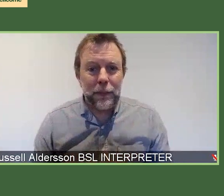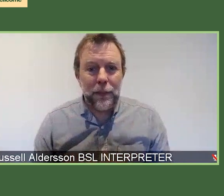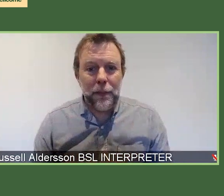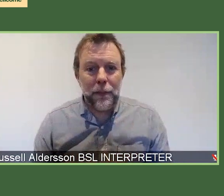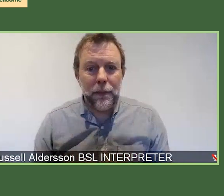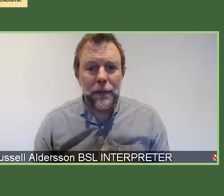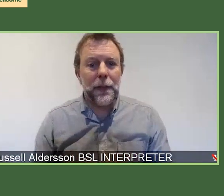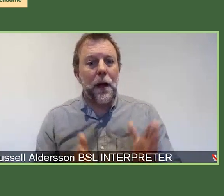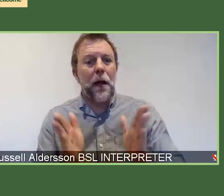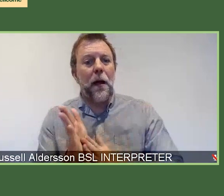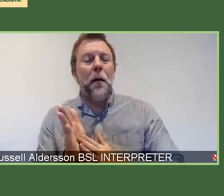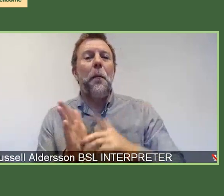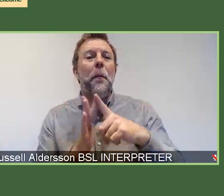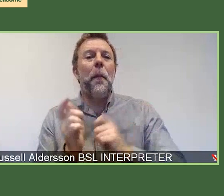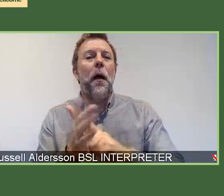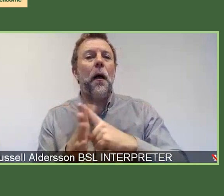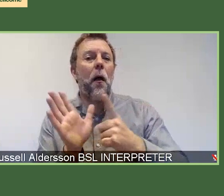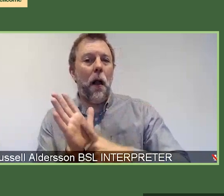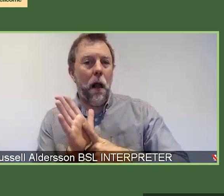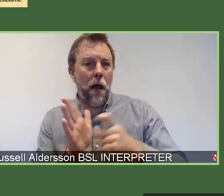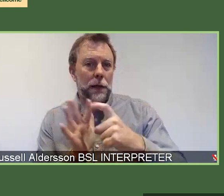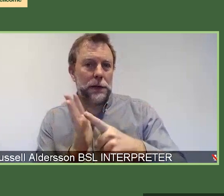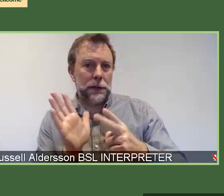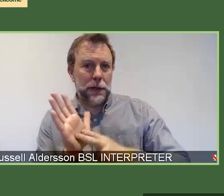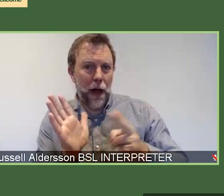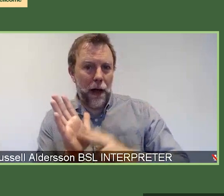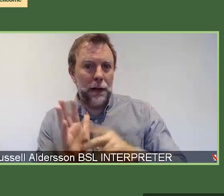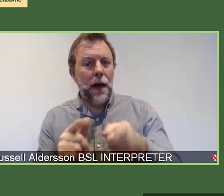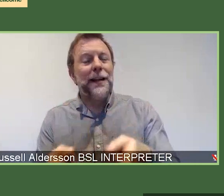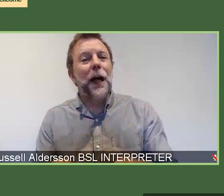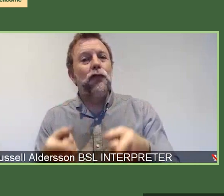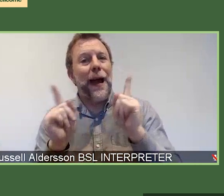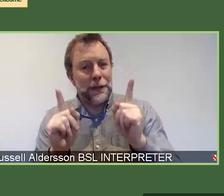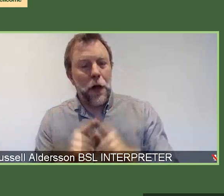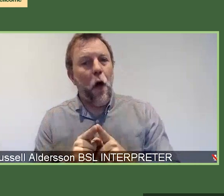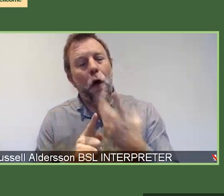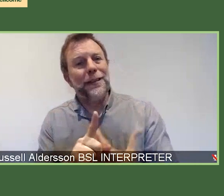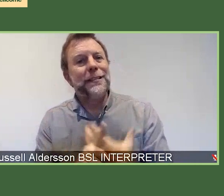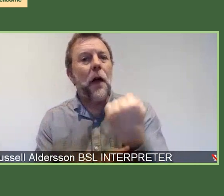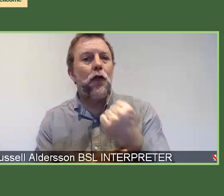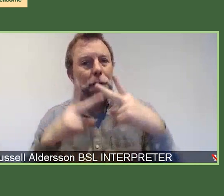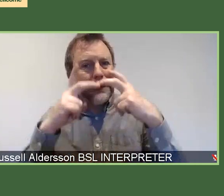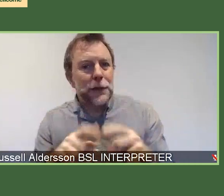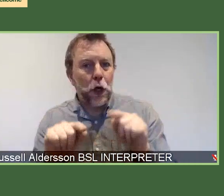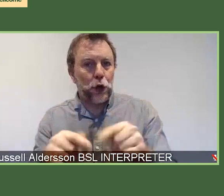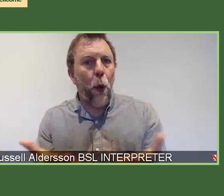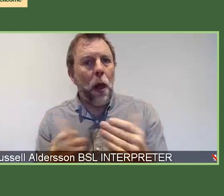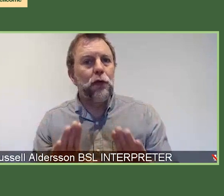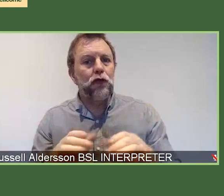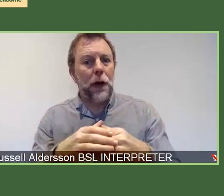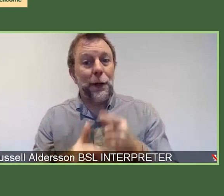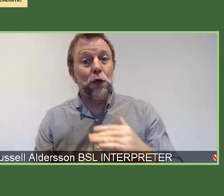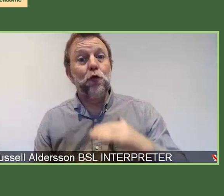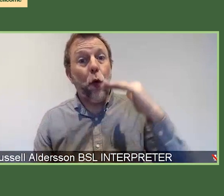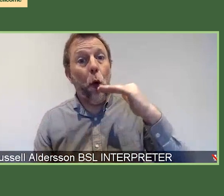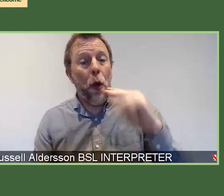Hello, everybody. My name is Michael Dunn. I am director of discovery research at Wellcome. I'm a tall Irish man